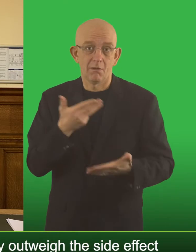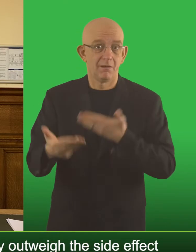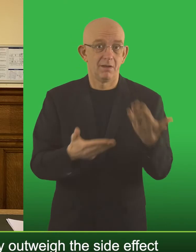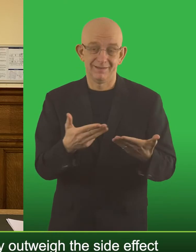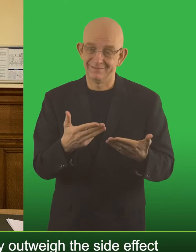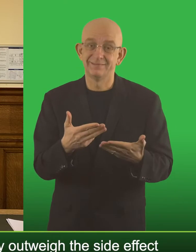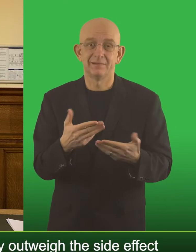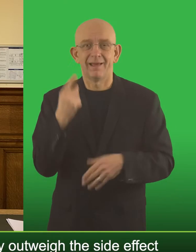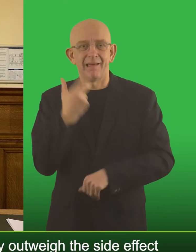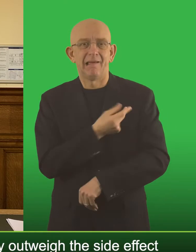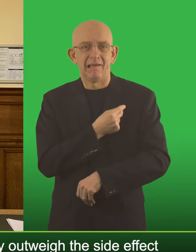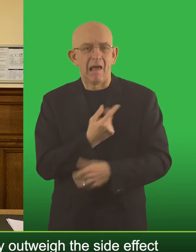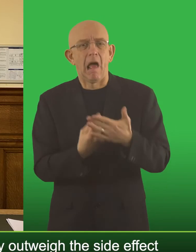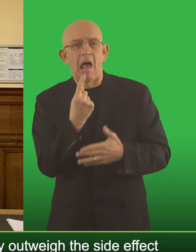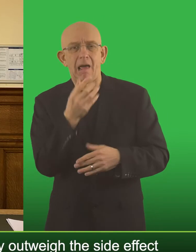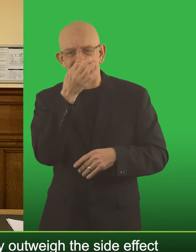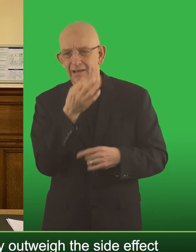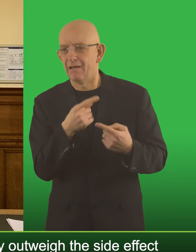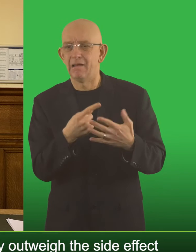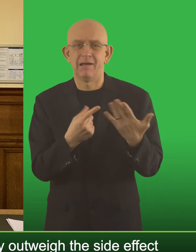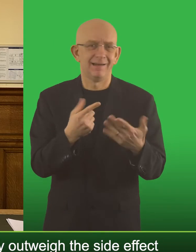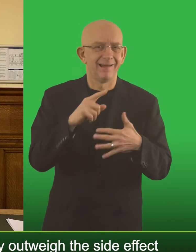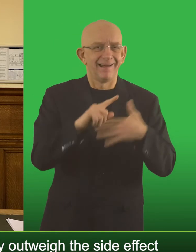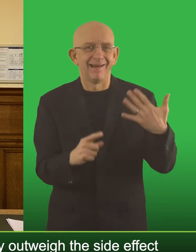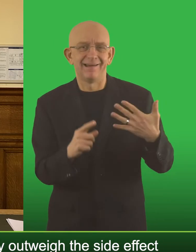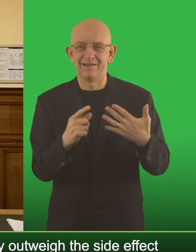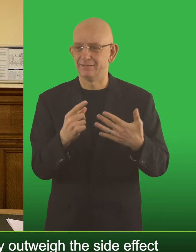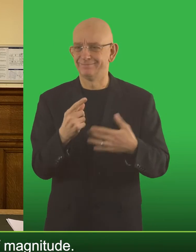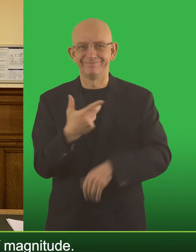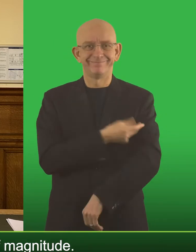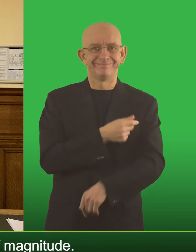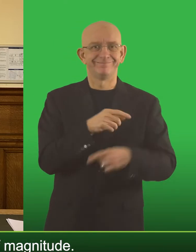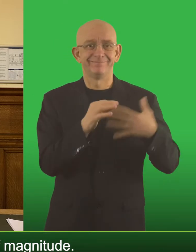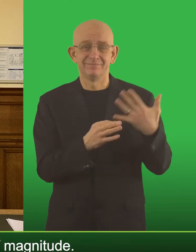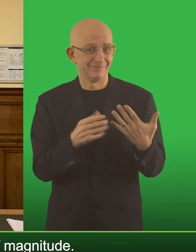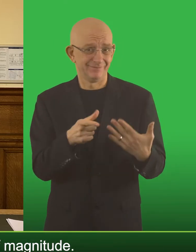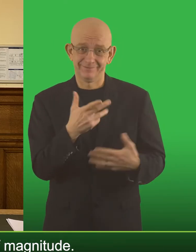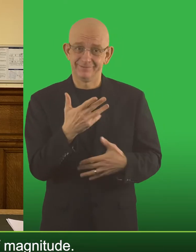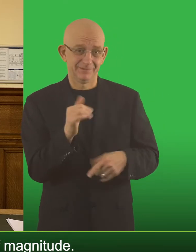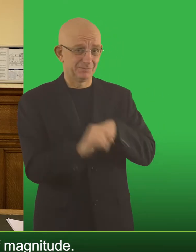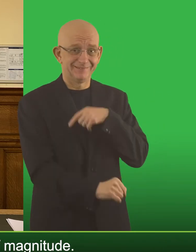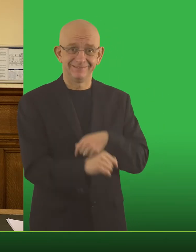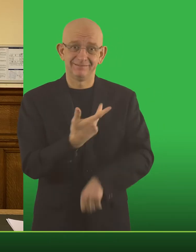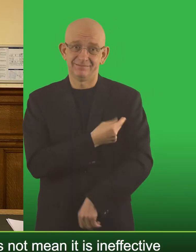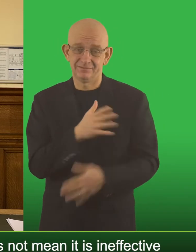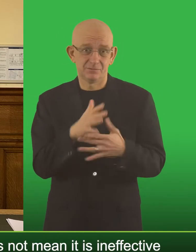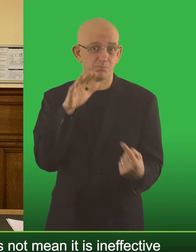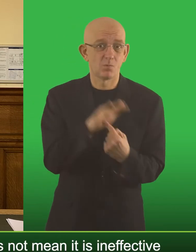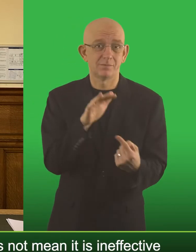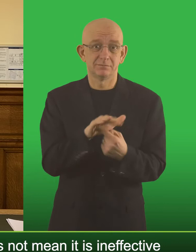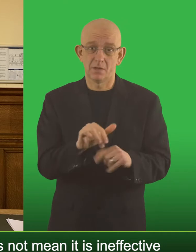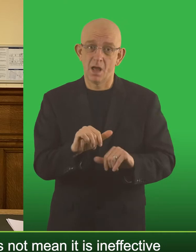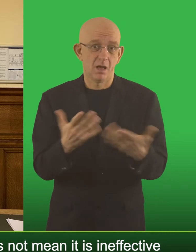infection way outweigh the side effect and there are side effects of this vaccination by many, many orders of magnitude. Just